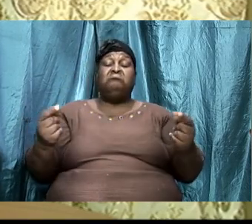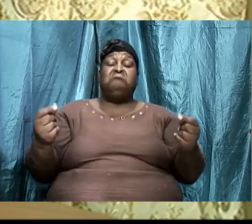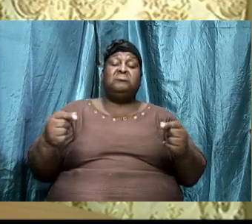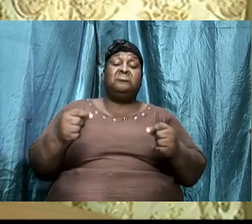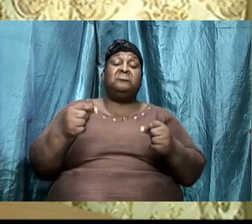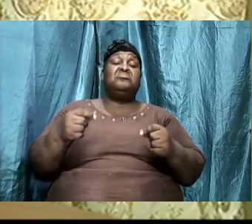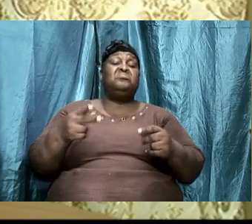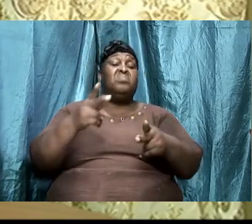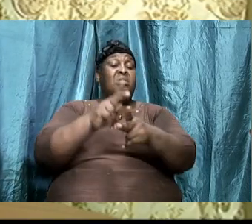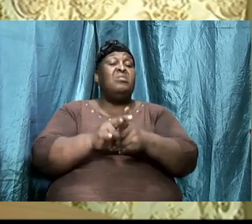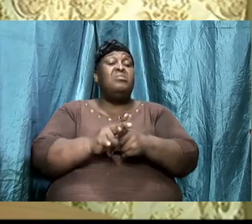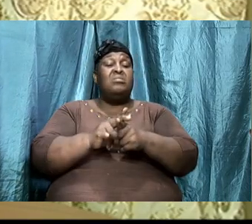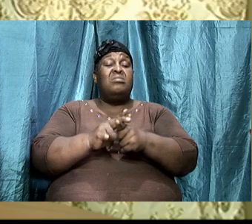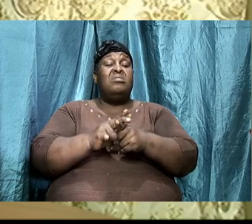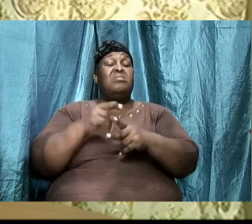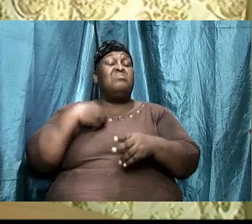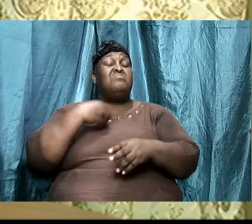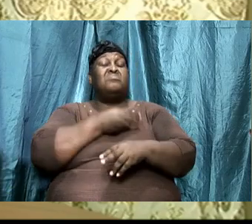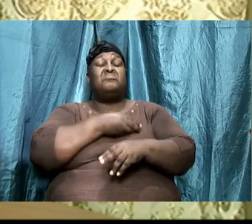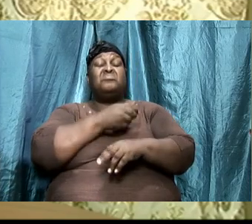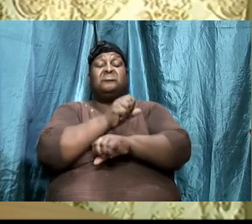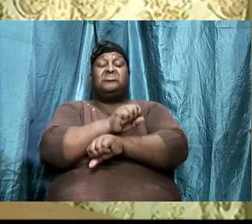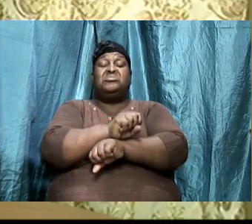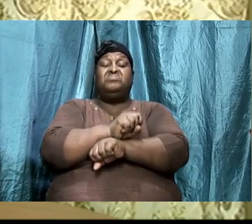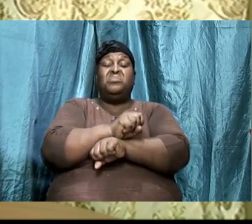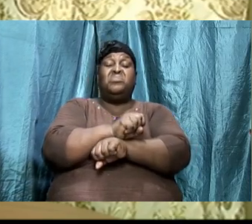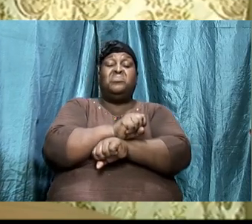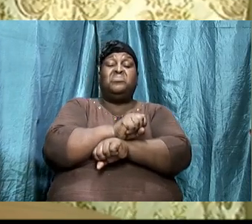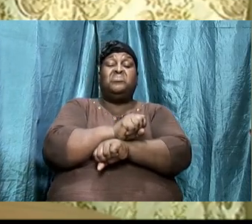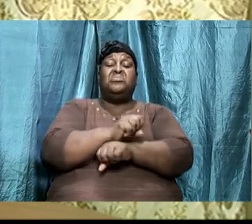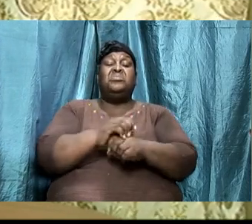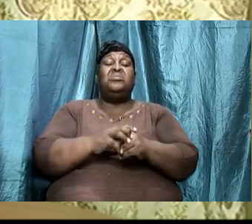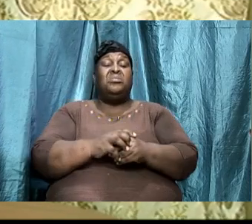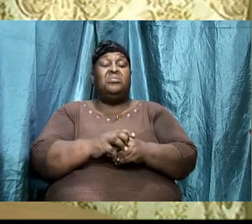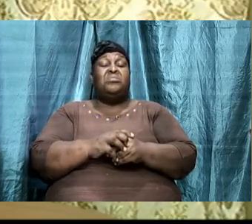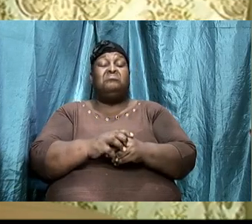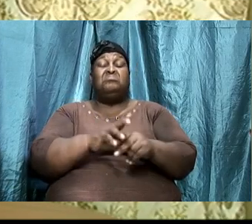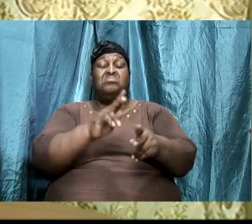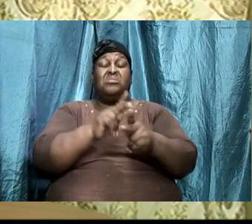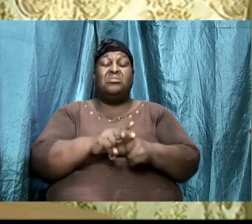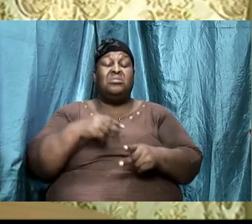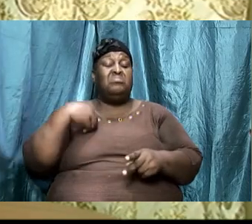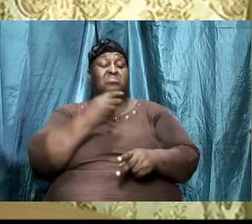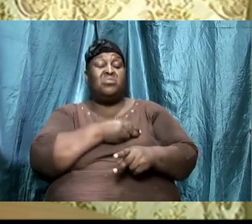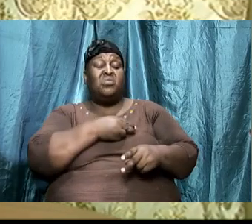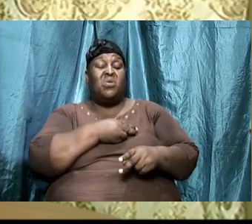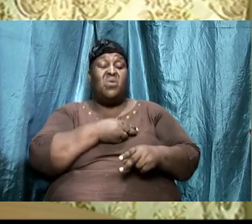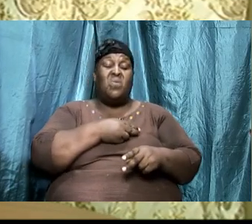Keep our, our feet in shackles. Keep our minds in shackles.